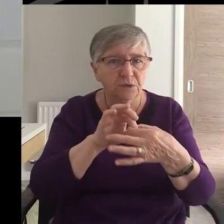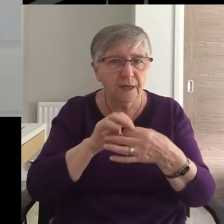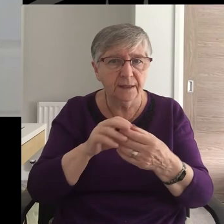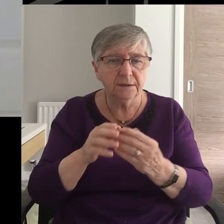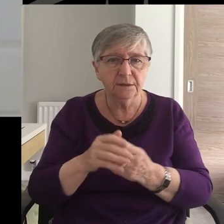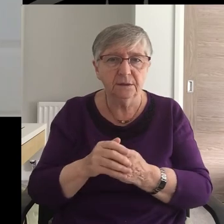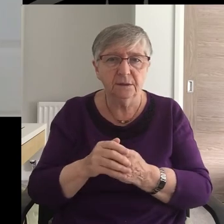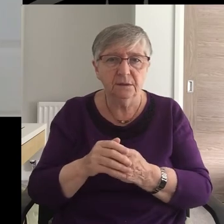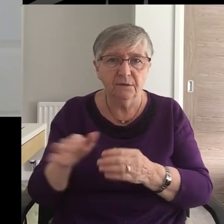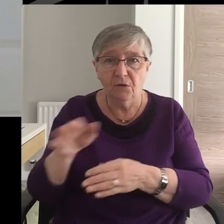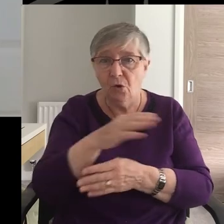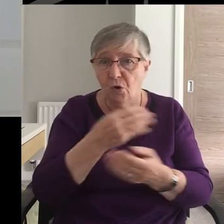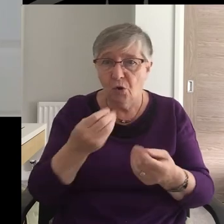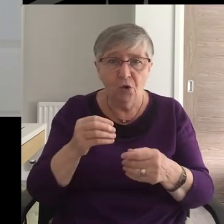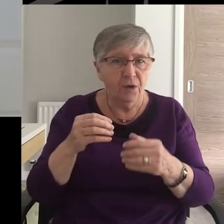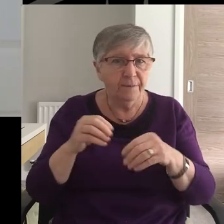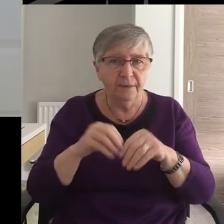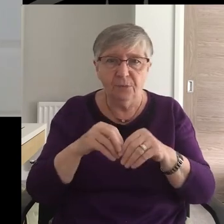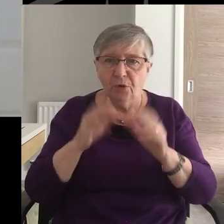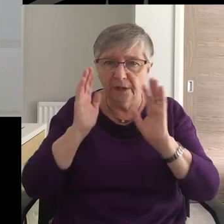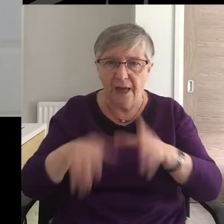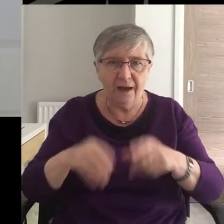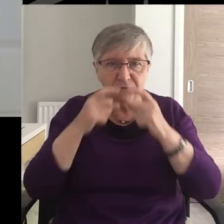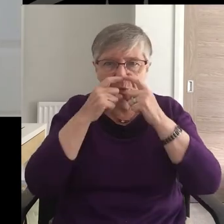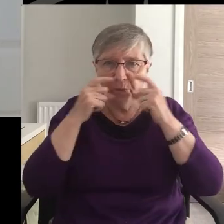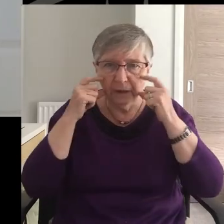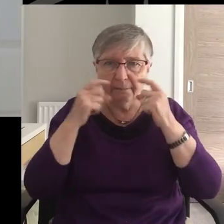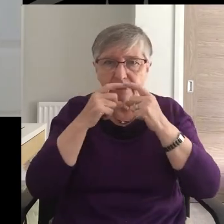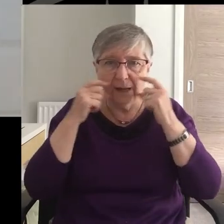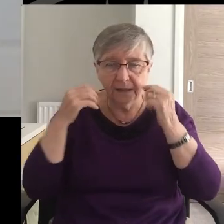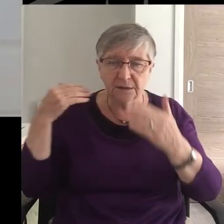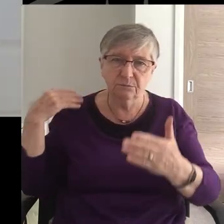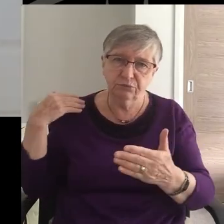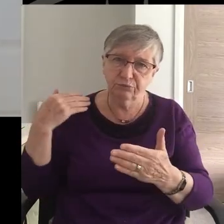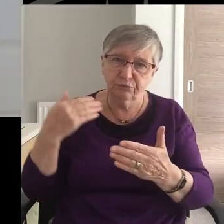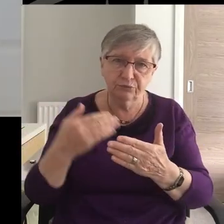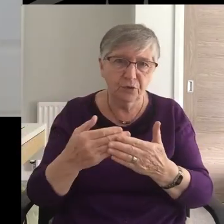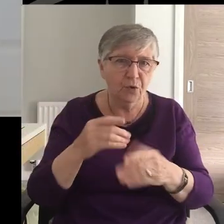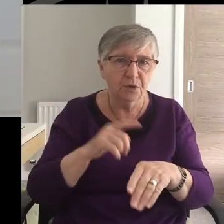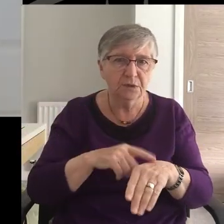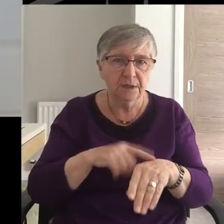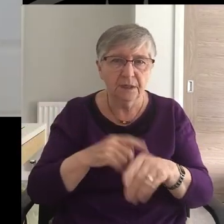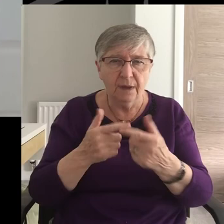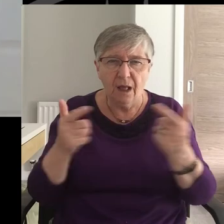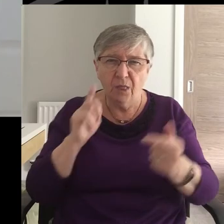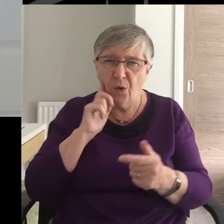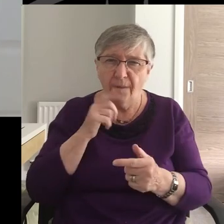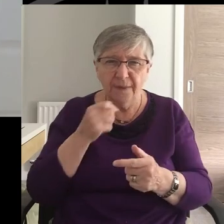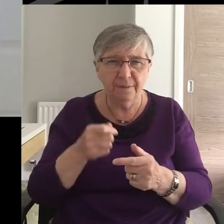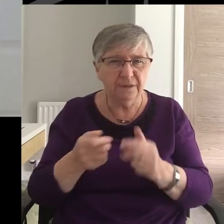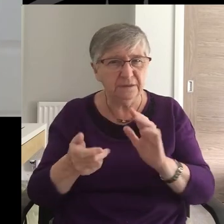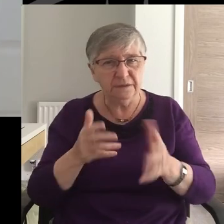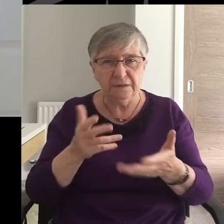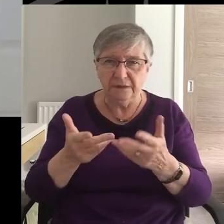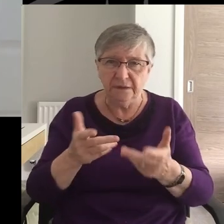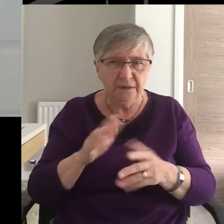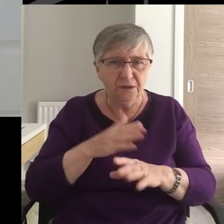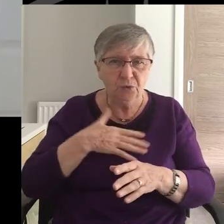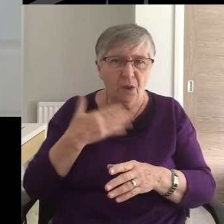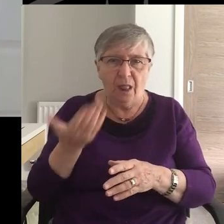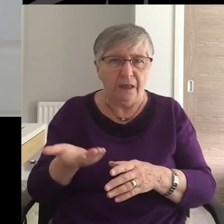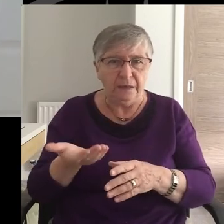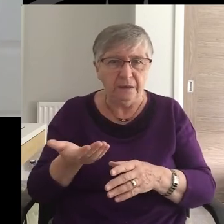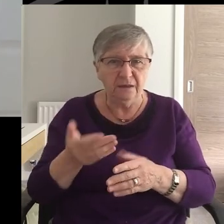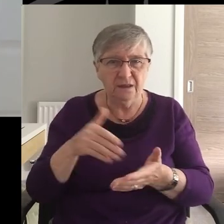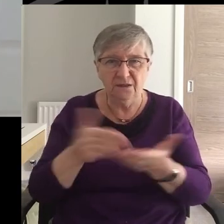We've all been bothered By having to wear masks For quite some time now And many people Find it quite stifling And are getting really